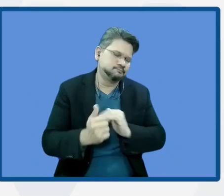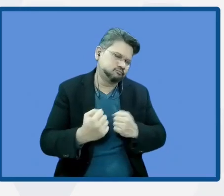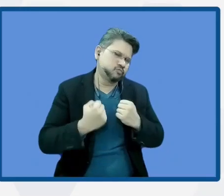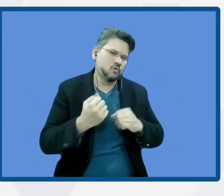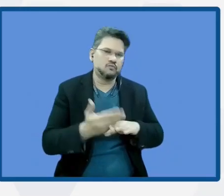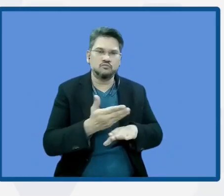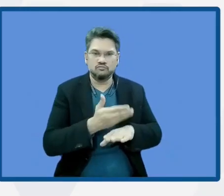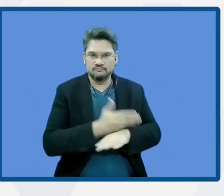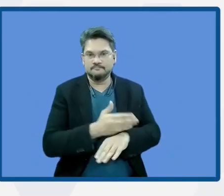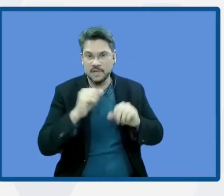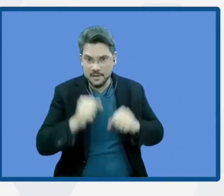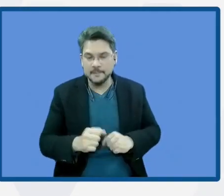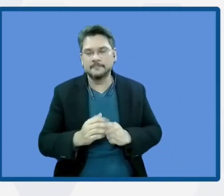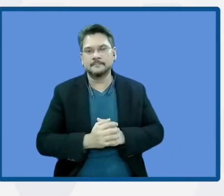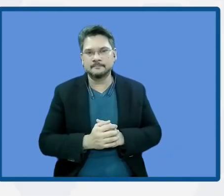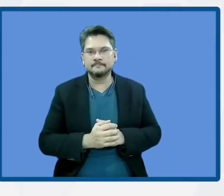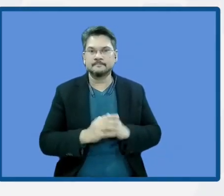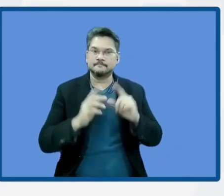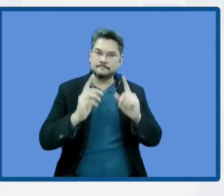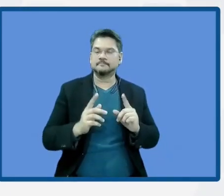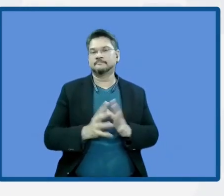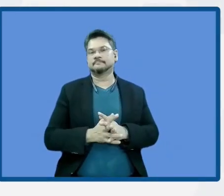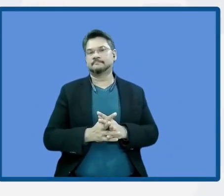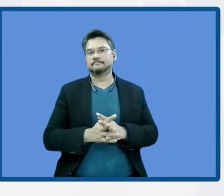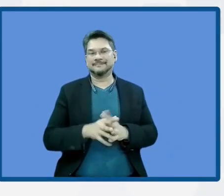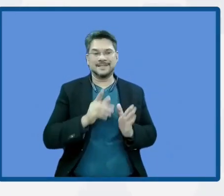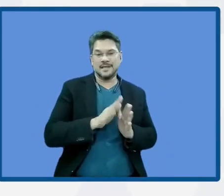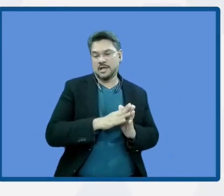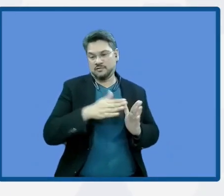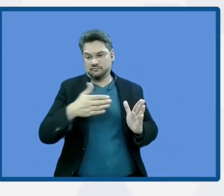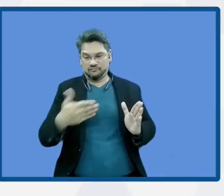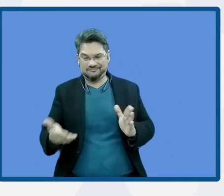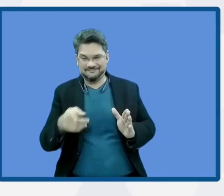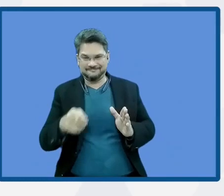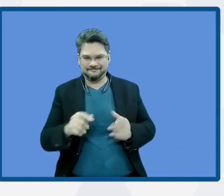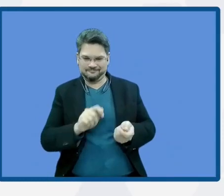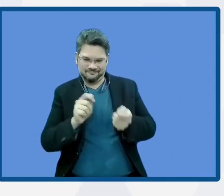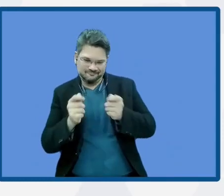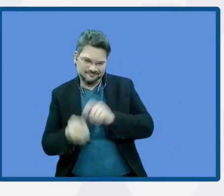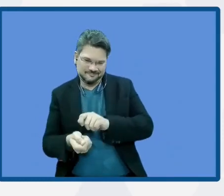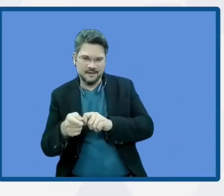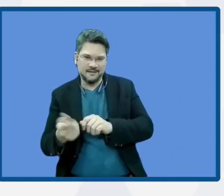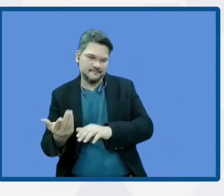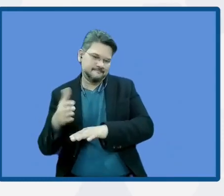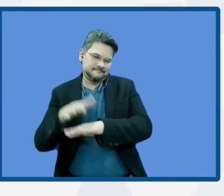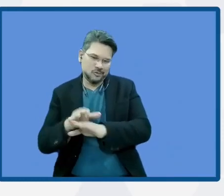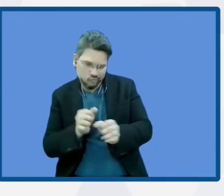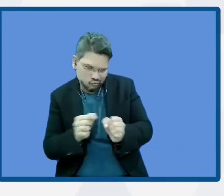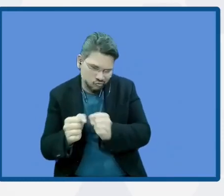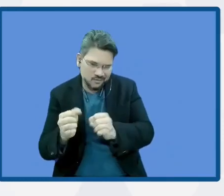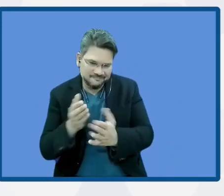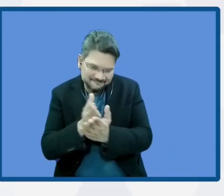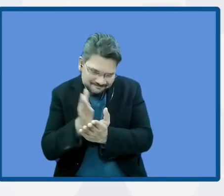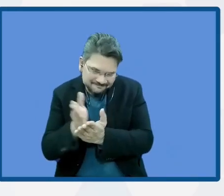adaptation strategy. We need to adapt ourselves and that requires flexibility.